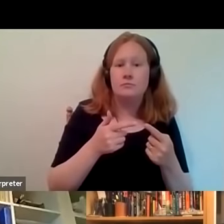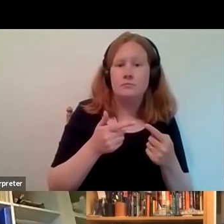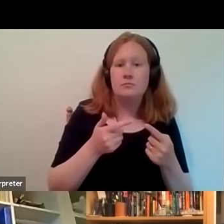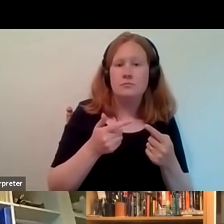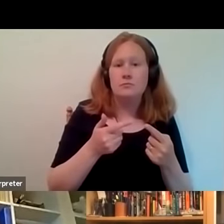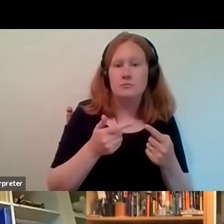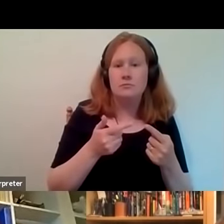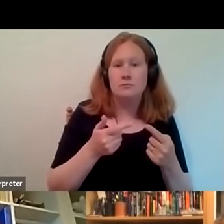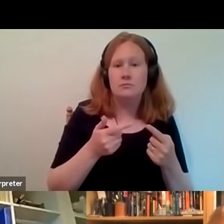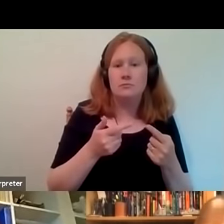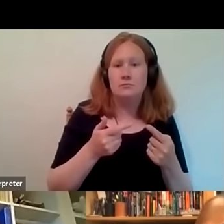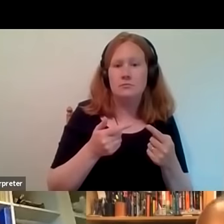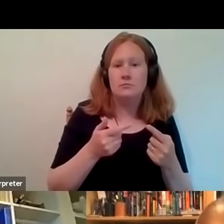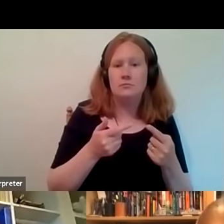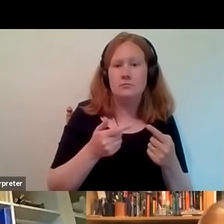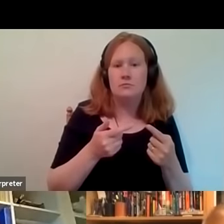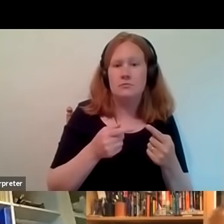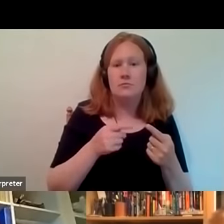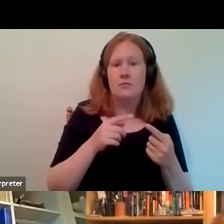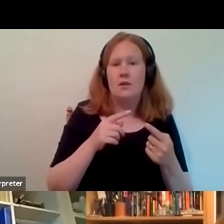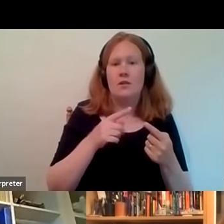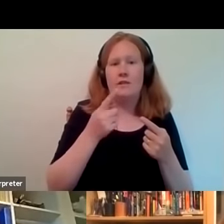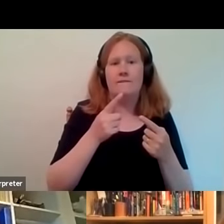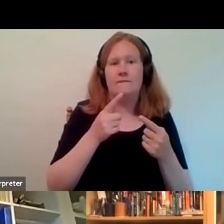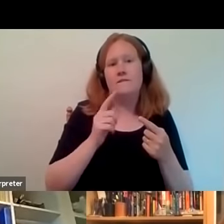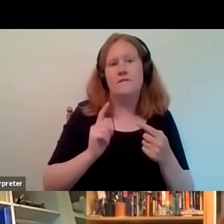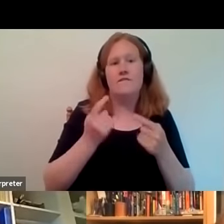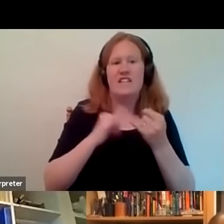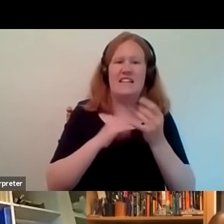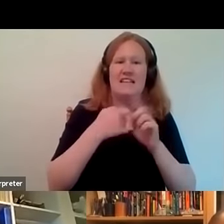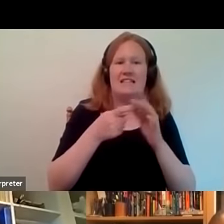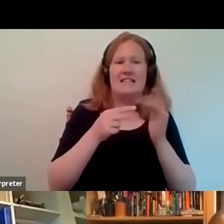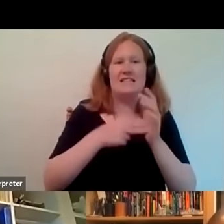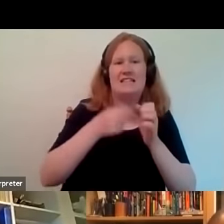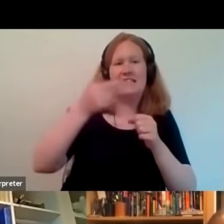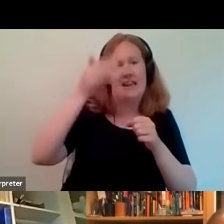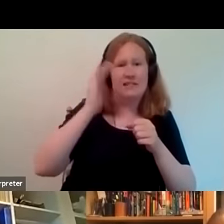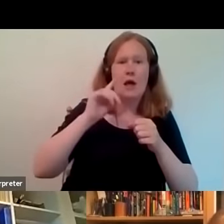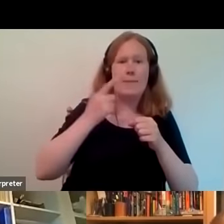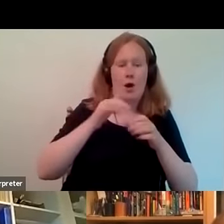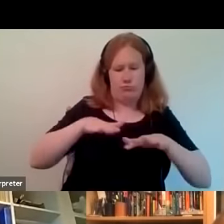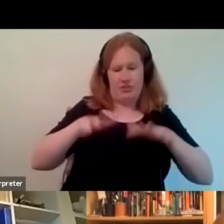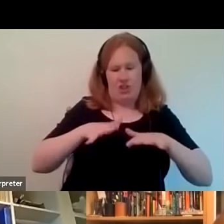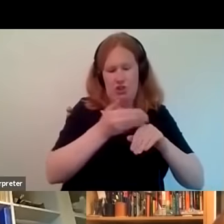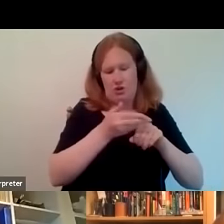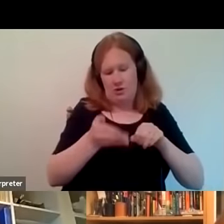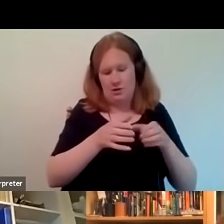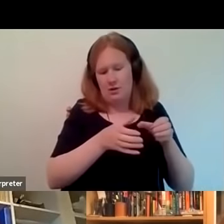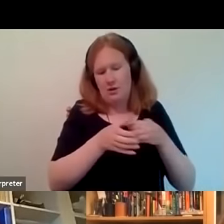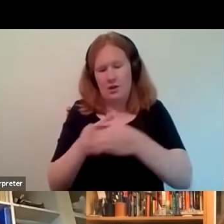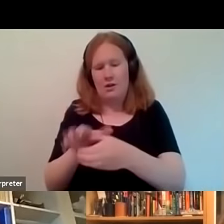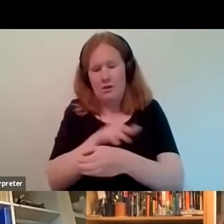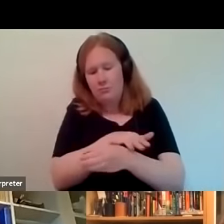i was going to say this the first wave of skinheads as well but british counterculture british subculture so these